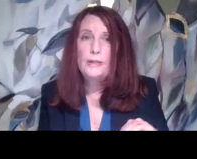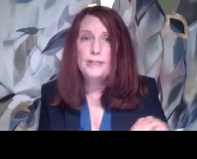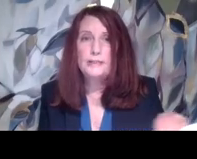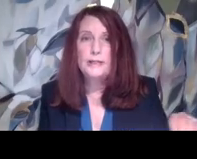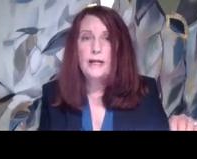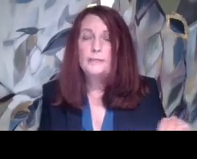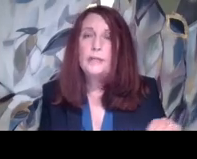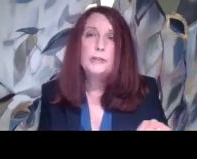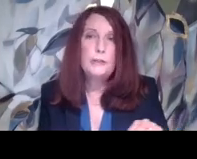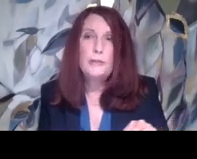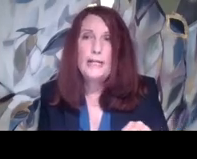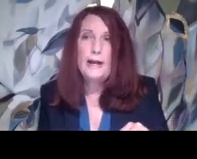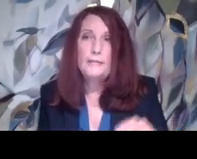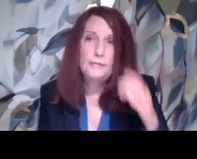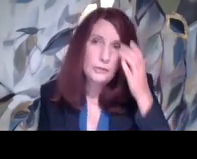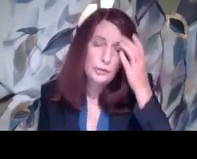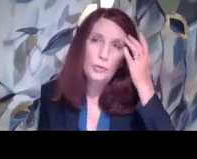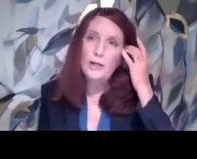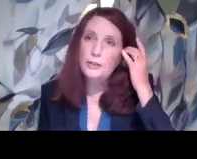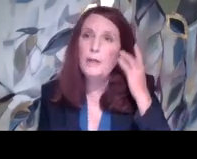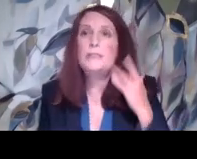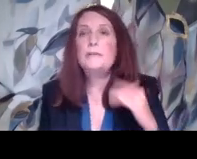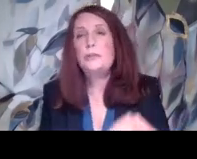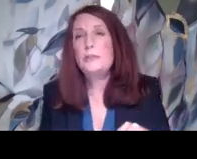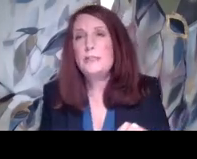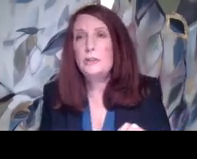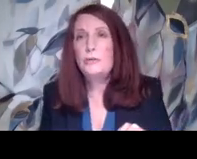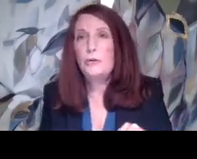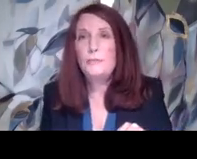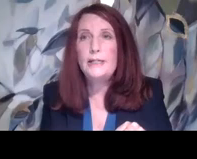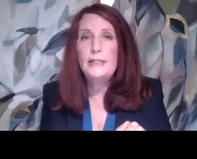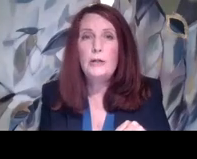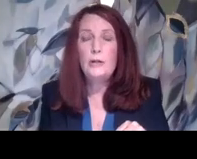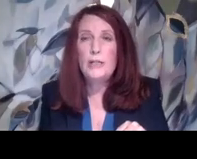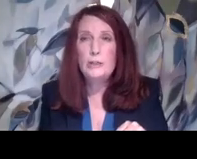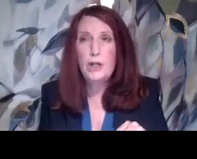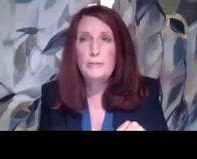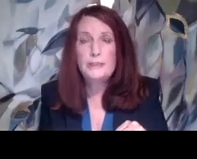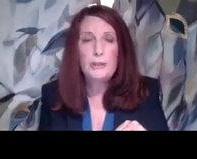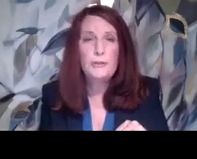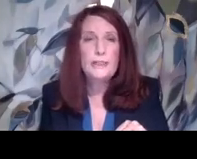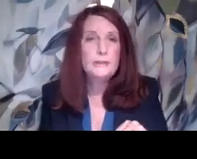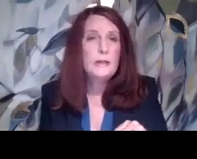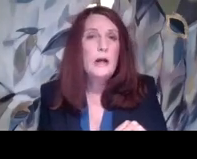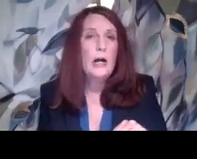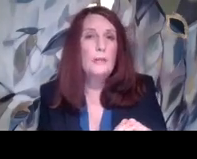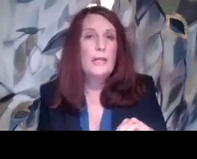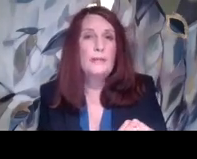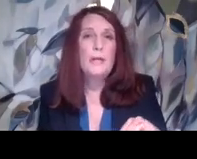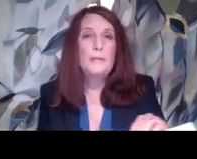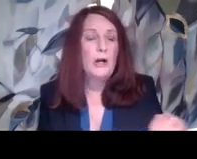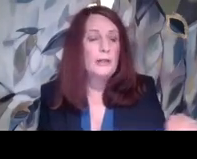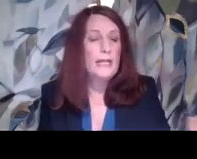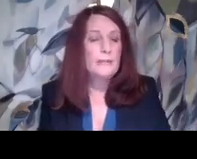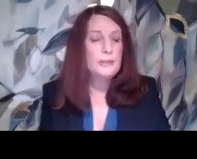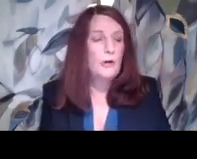employment. So, they might have jobs students can do to earn money or get job experience. And